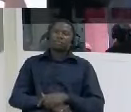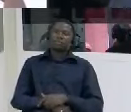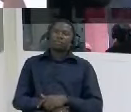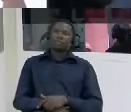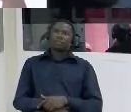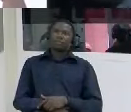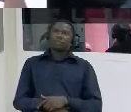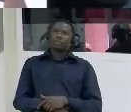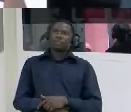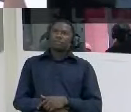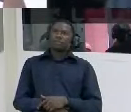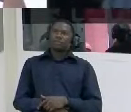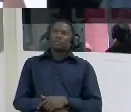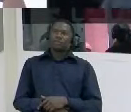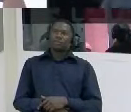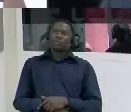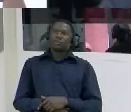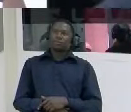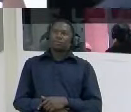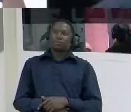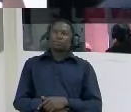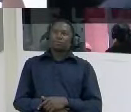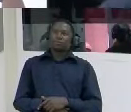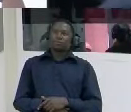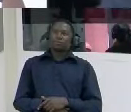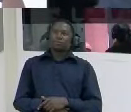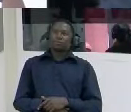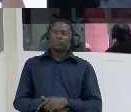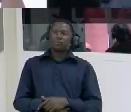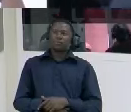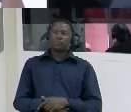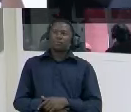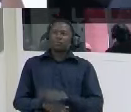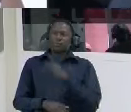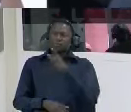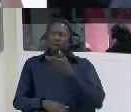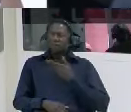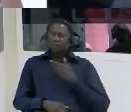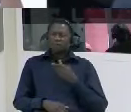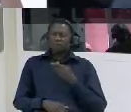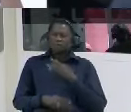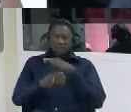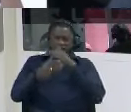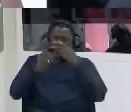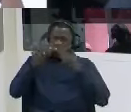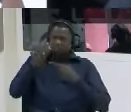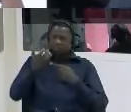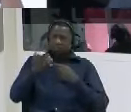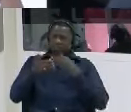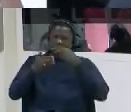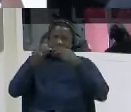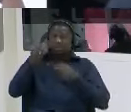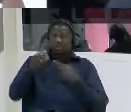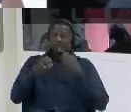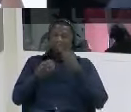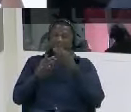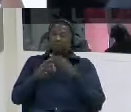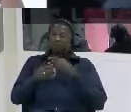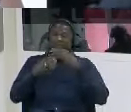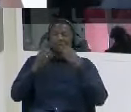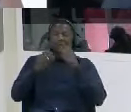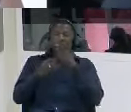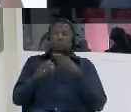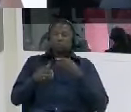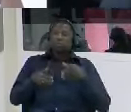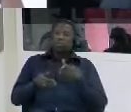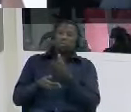um do you have any record of um or information of these charges and um the fact that you actually went